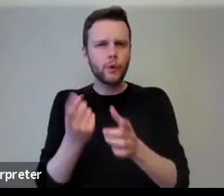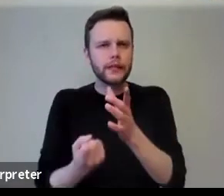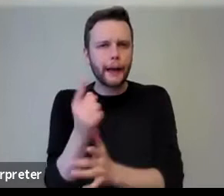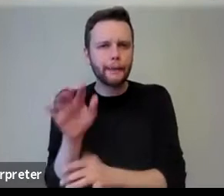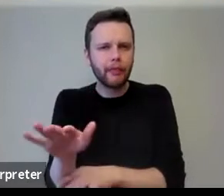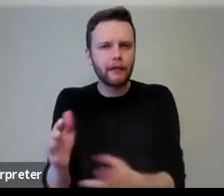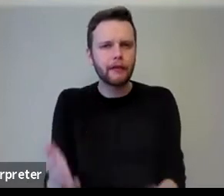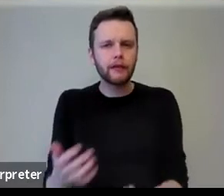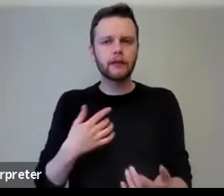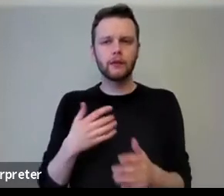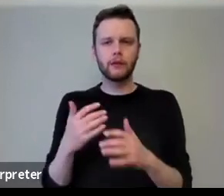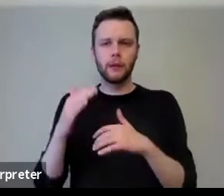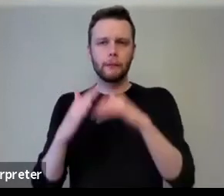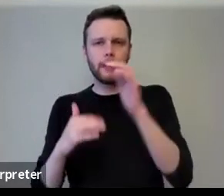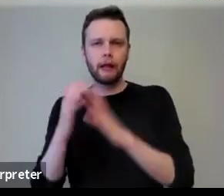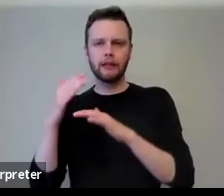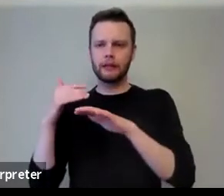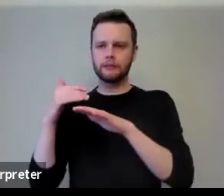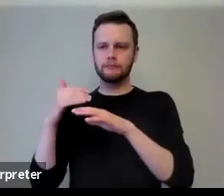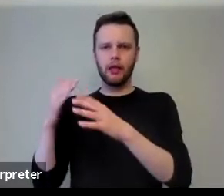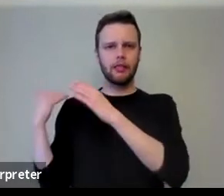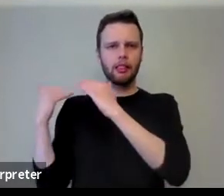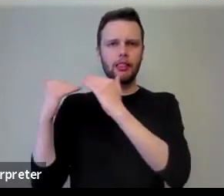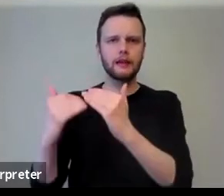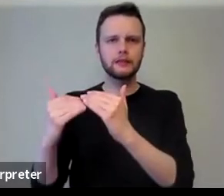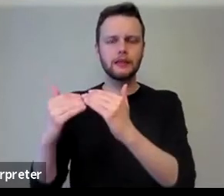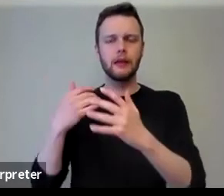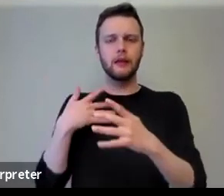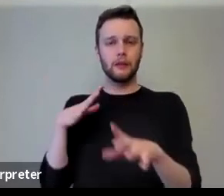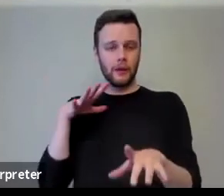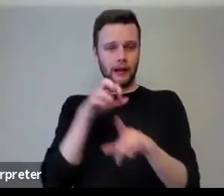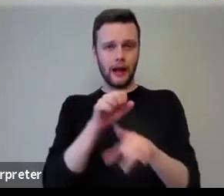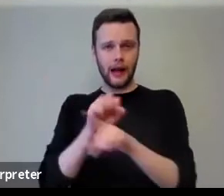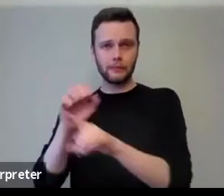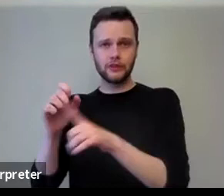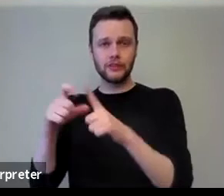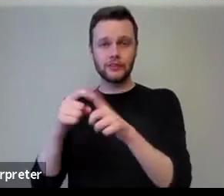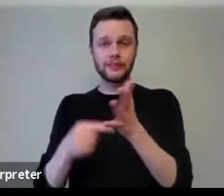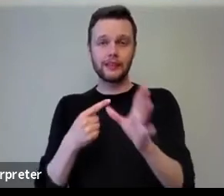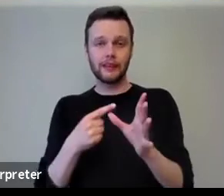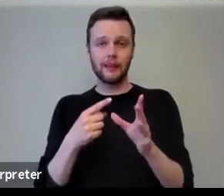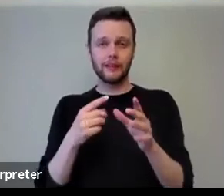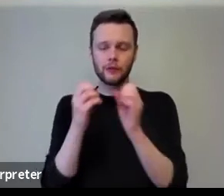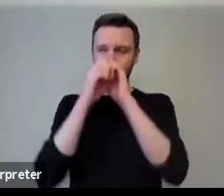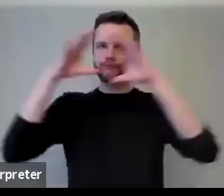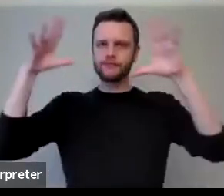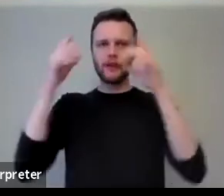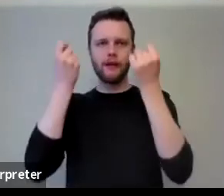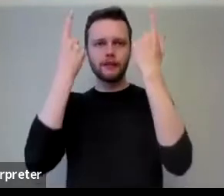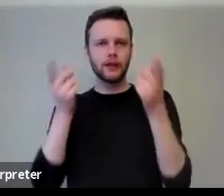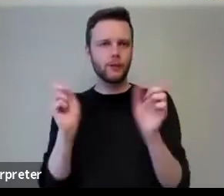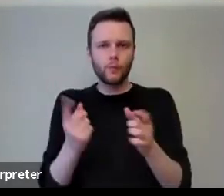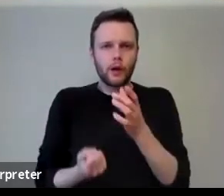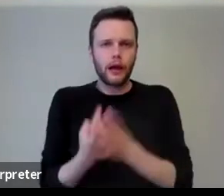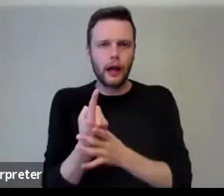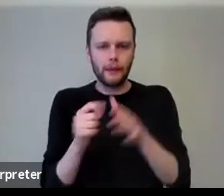So it's kind of a building the legacy and, and using capturing data to be able to model and understand what is actually going on